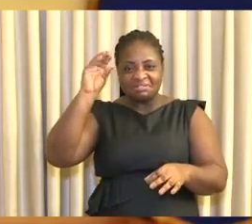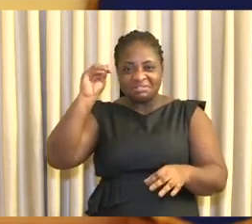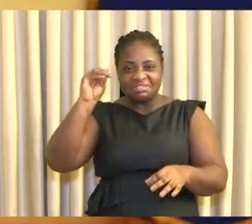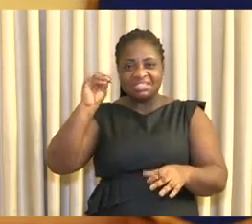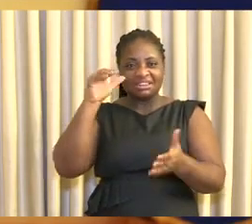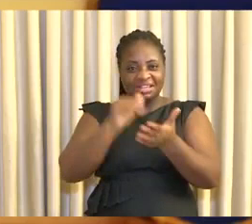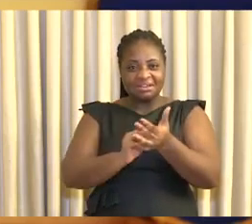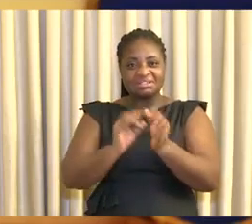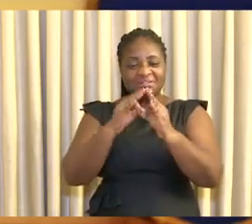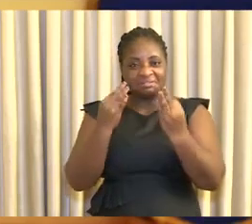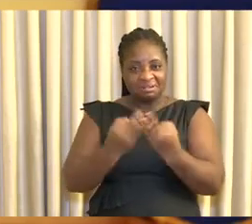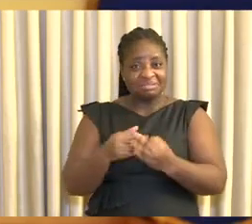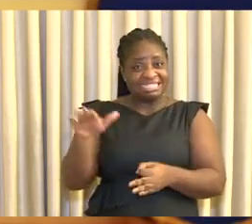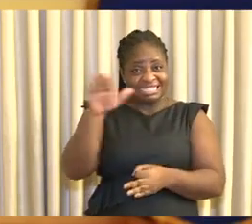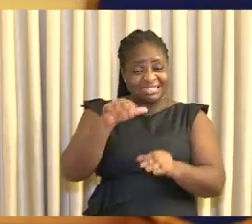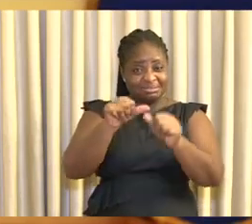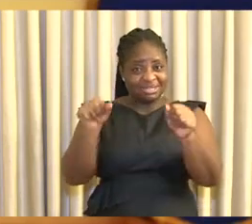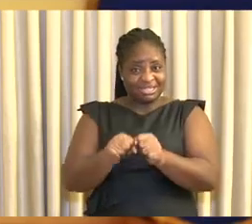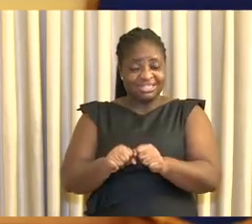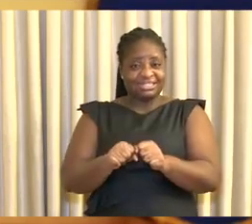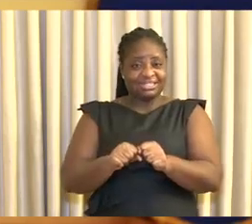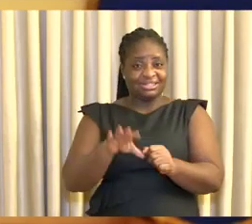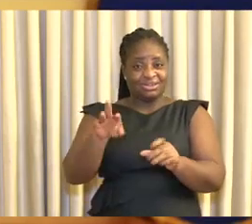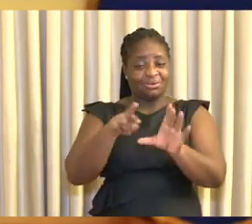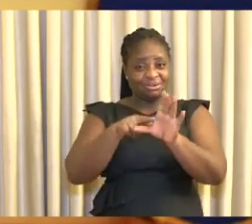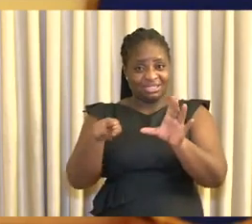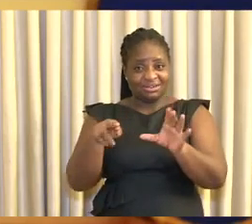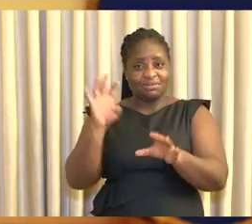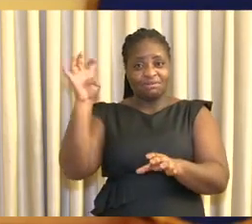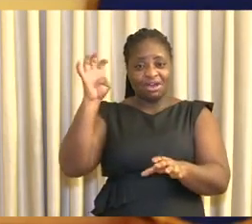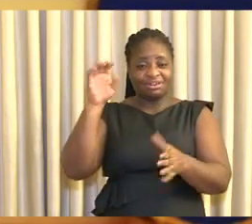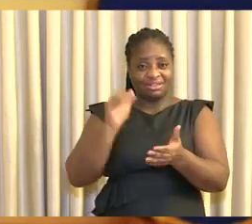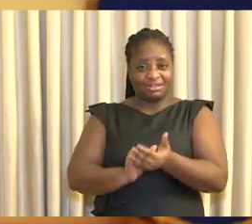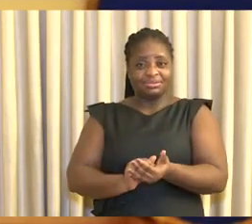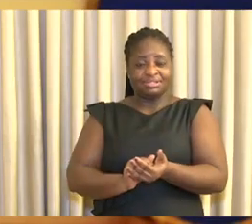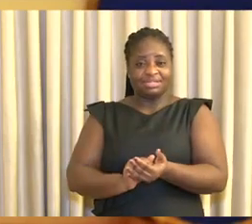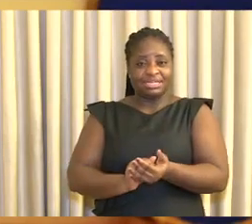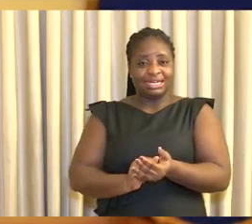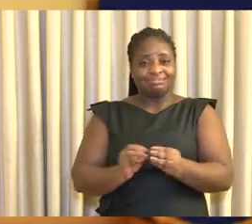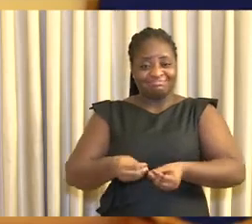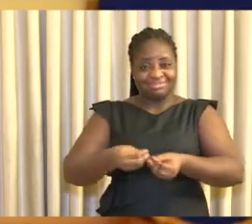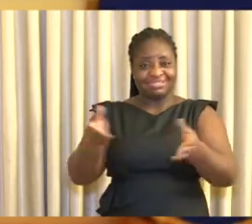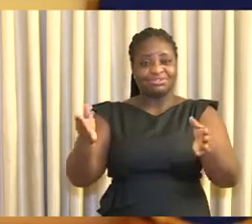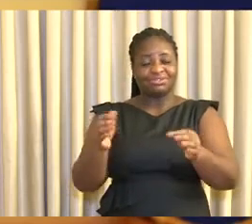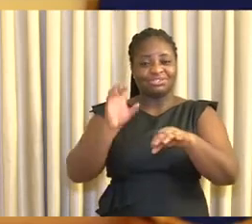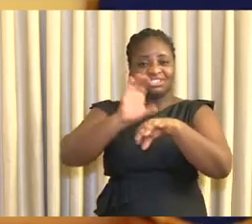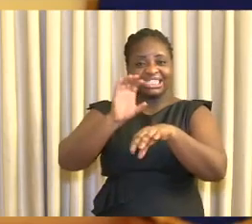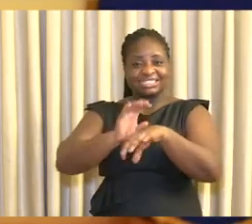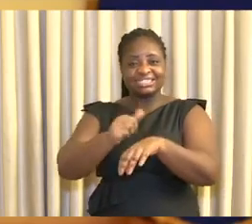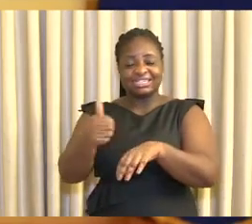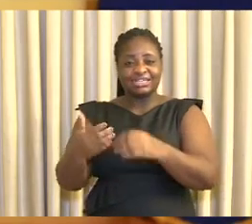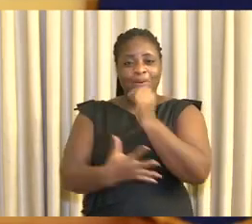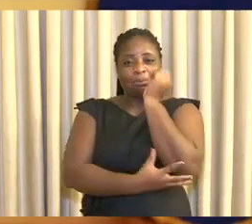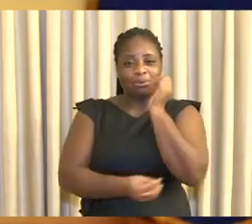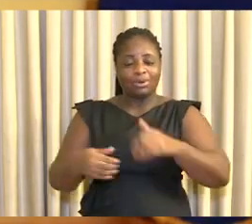gratitude to the private sector and faith-based organizations and traditional authorities for their support in this